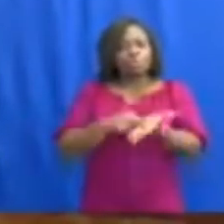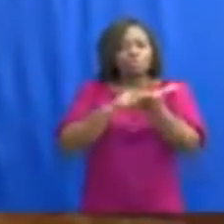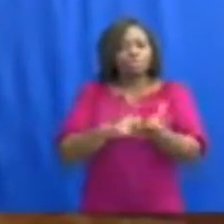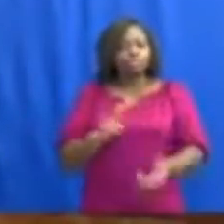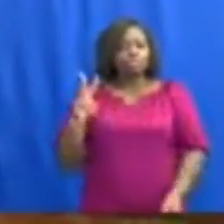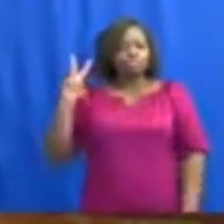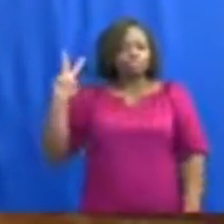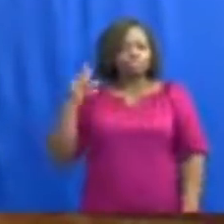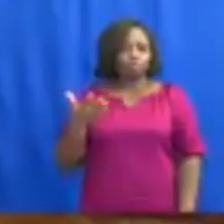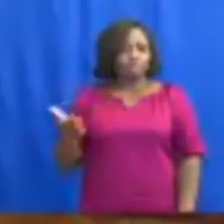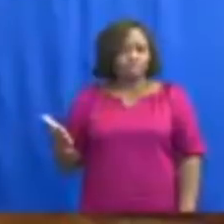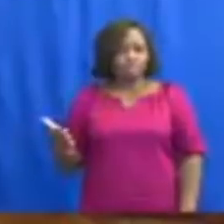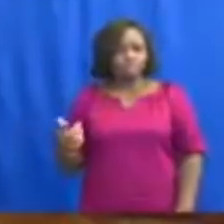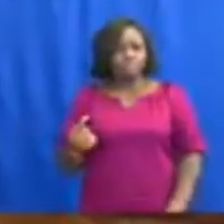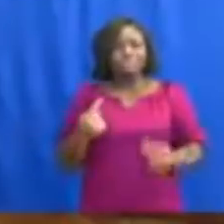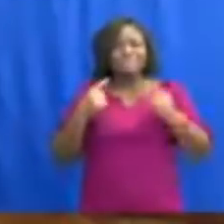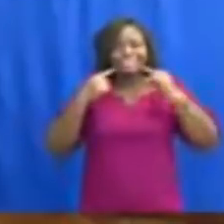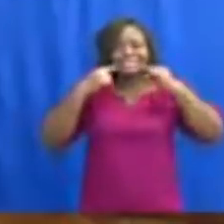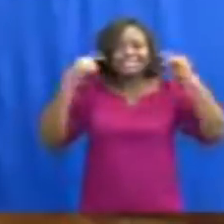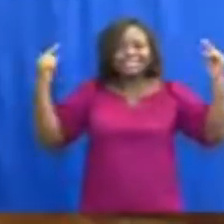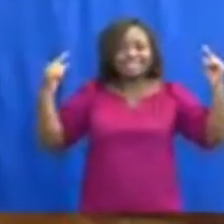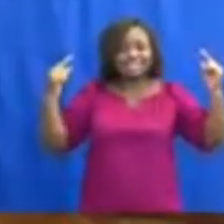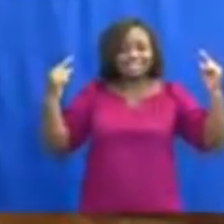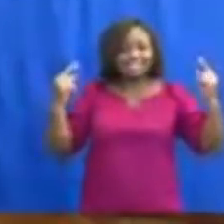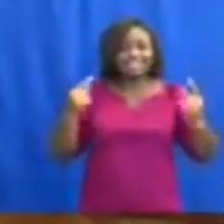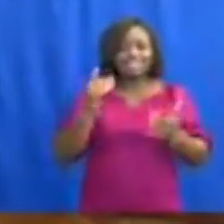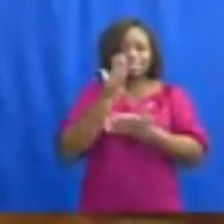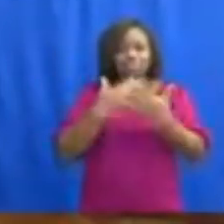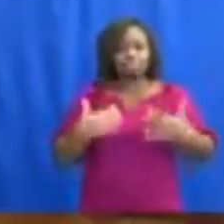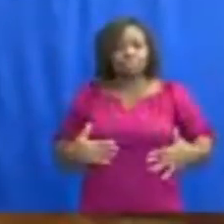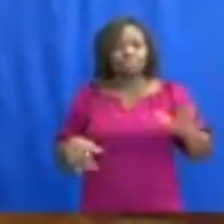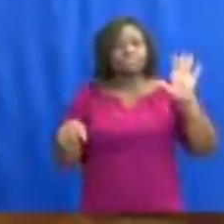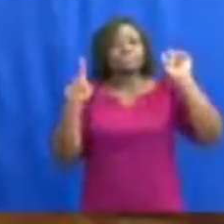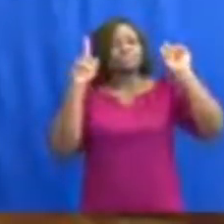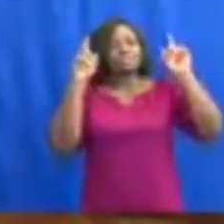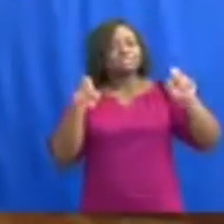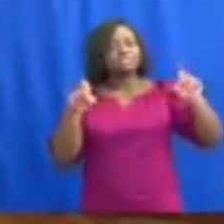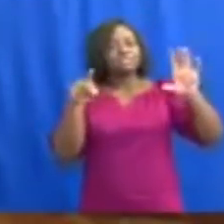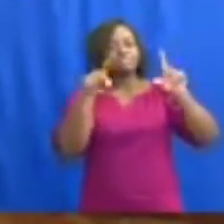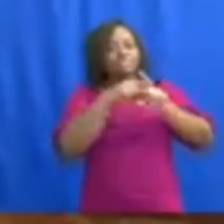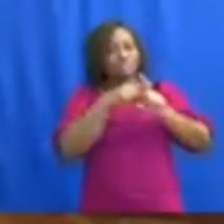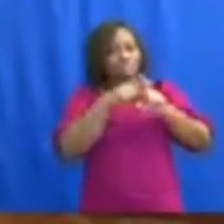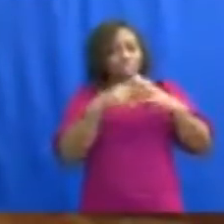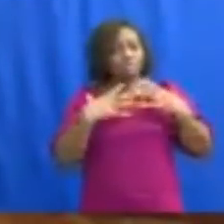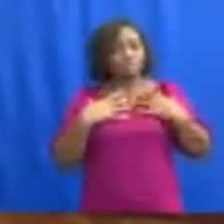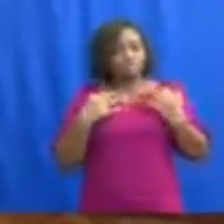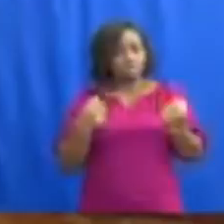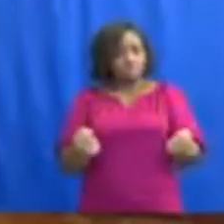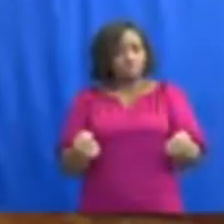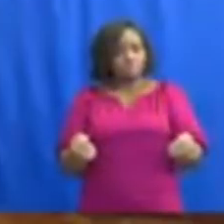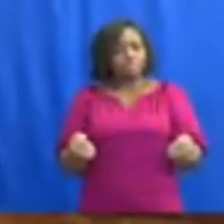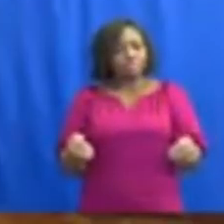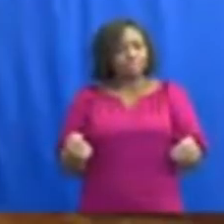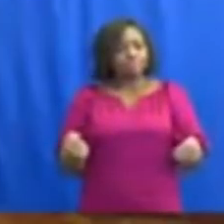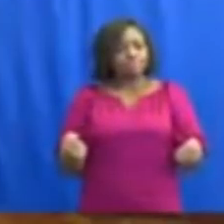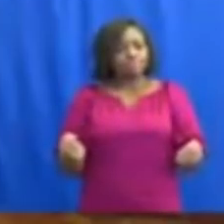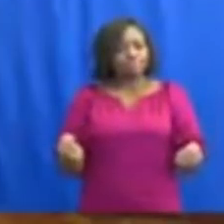for declaring someone who has tested positive as having recovered from the disease.